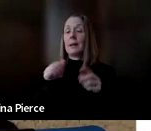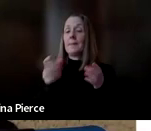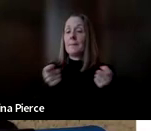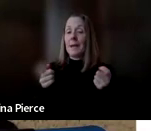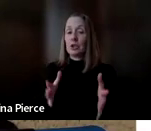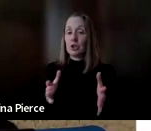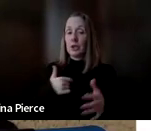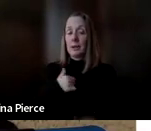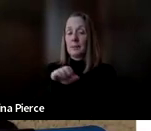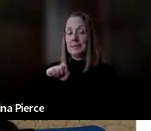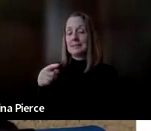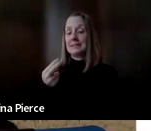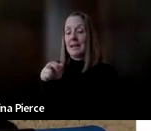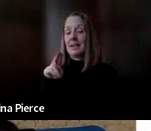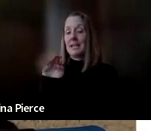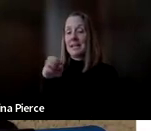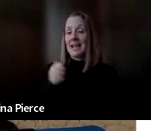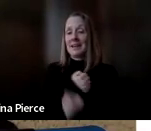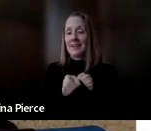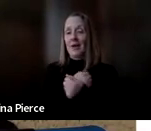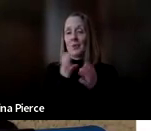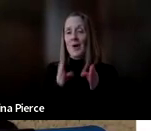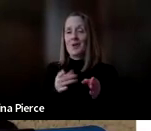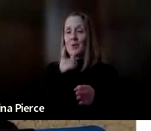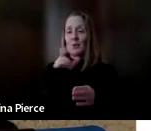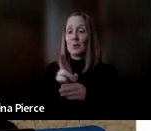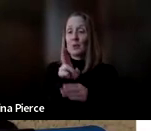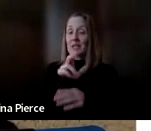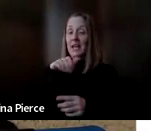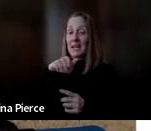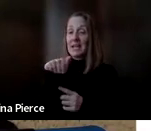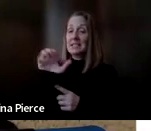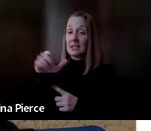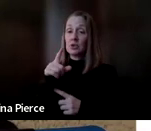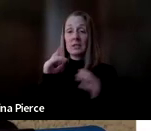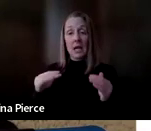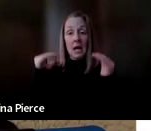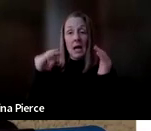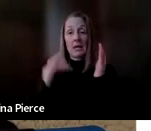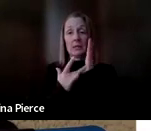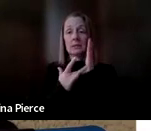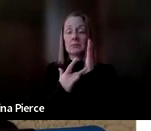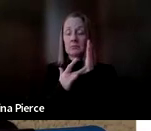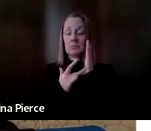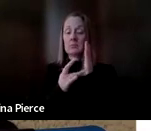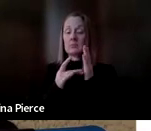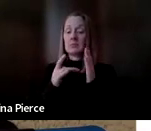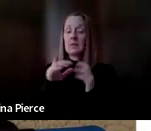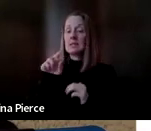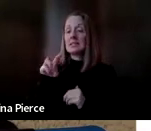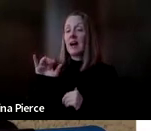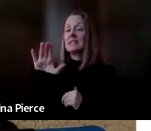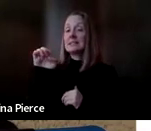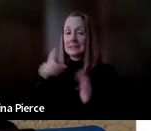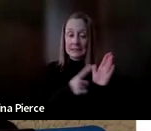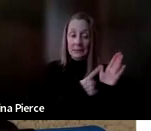a loved one that uses an AAC device. She does currently use a high-tech device at some times